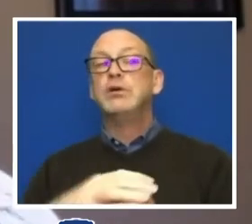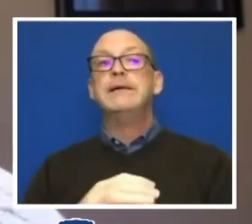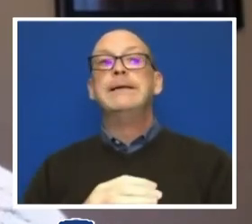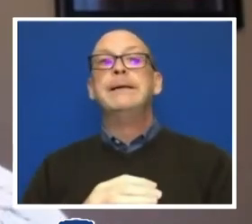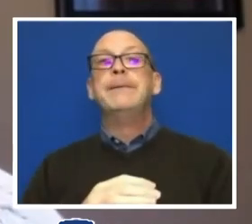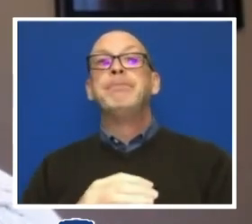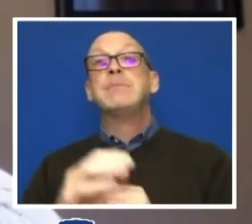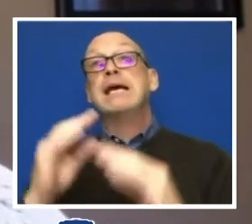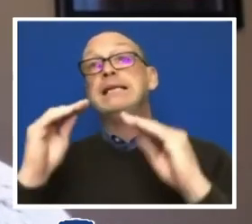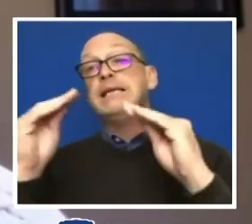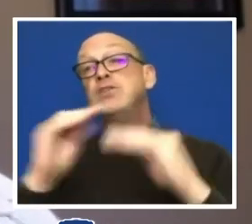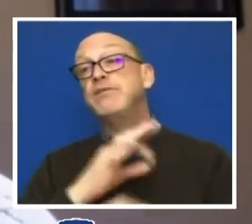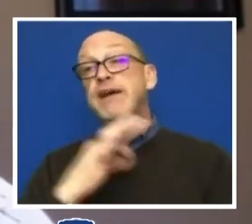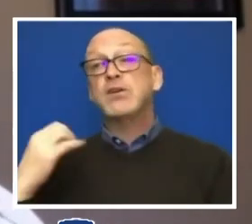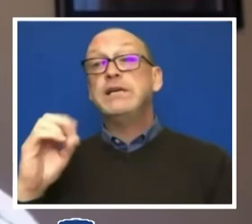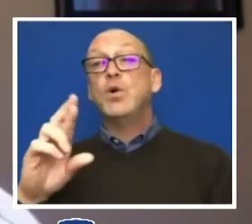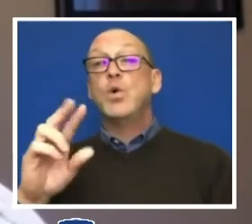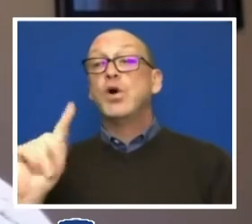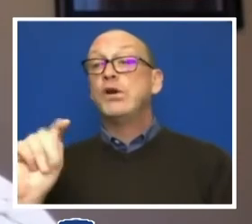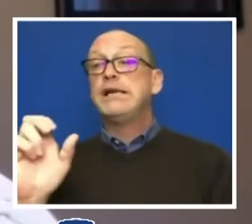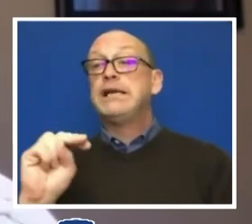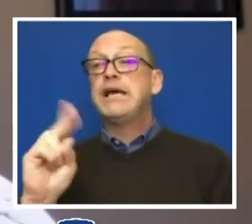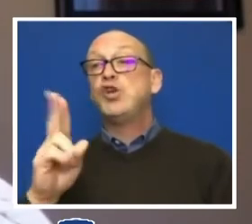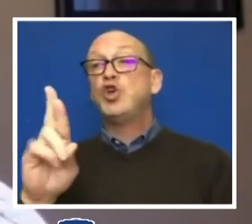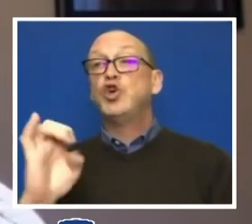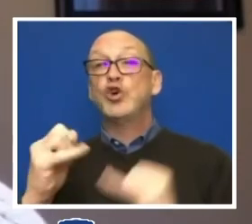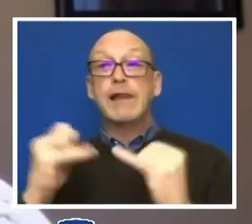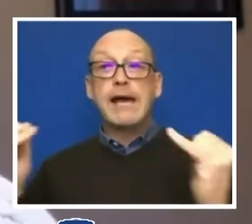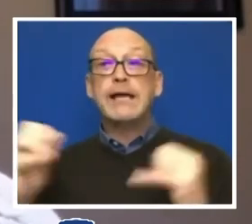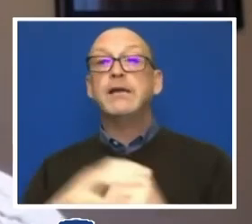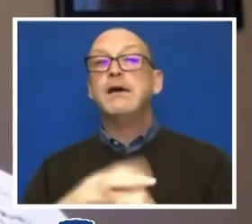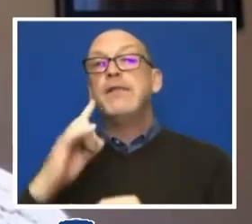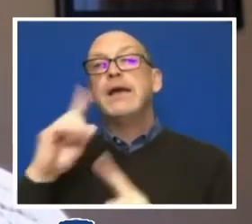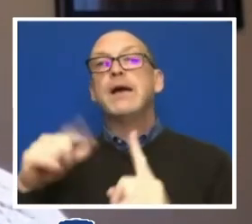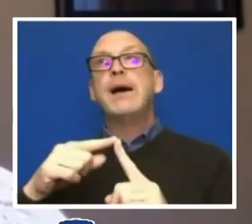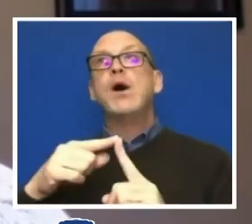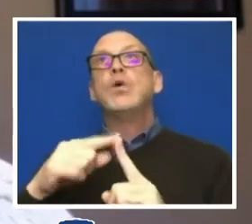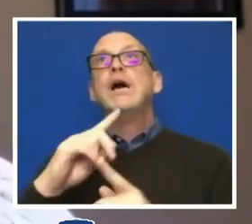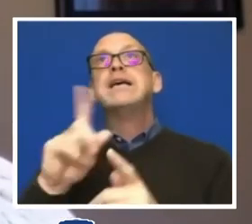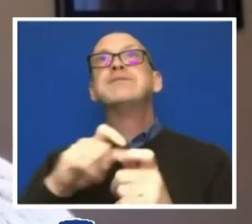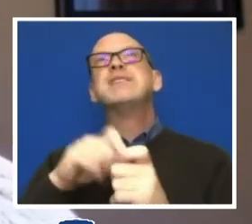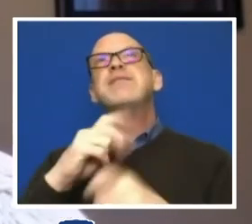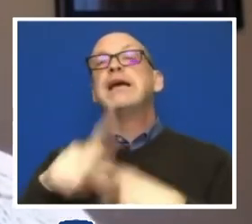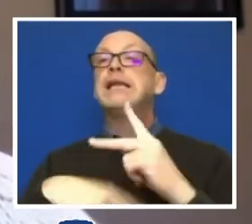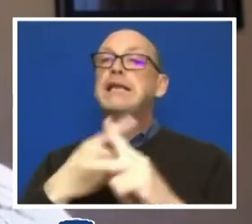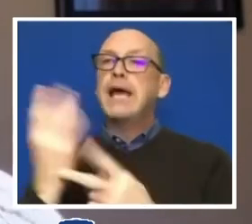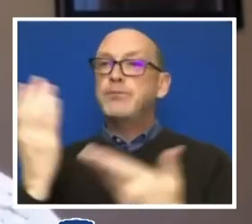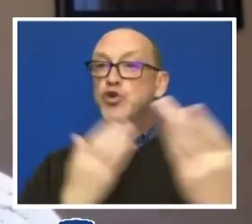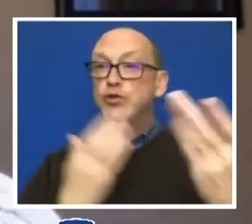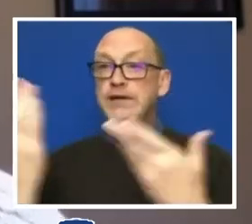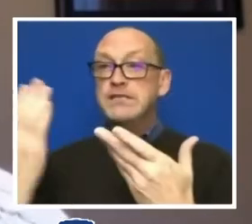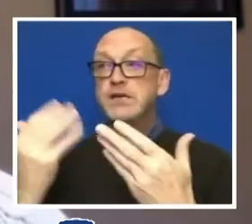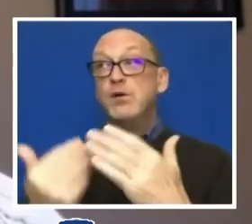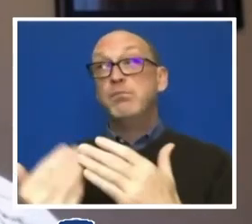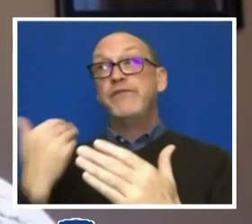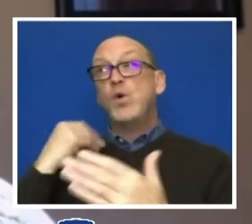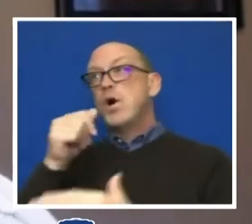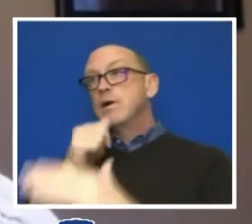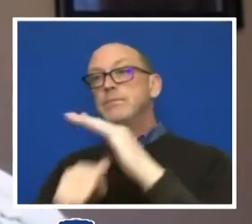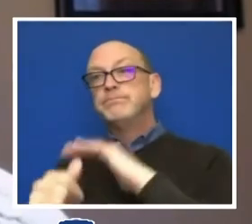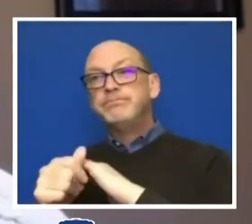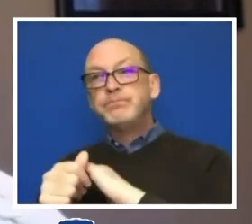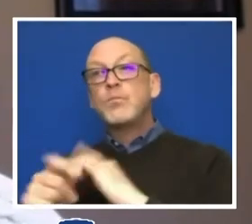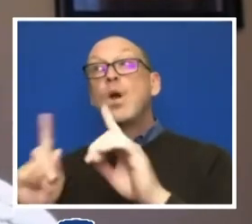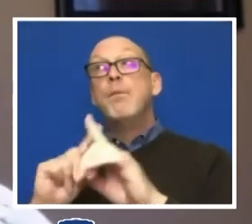for example, thinking about certain forms of service that have been invisible, but that matter and